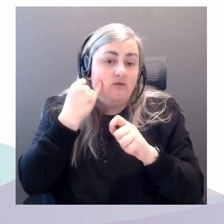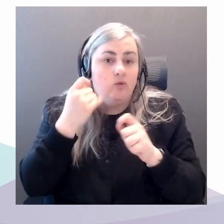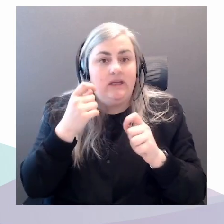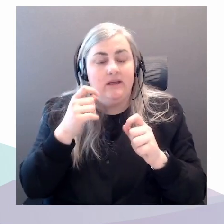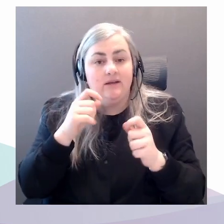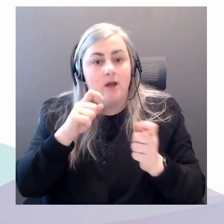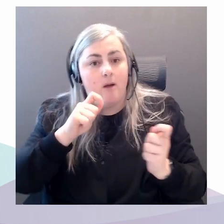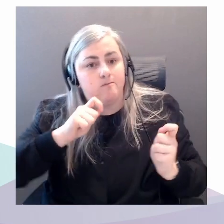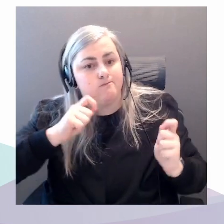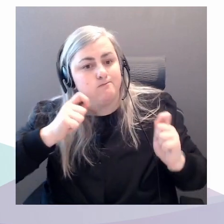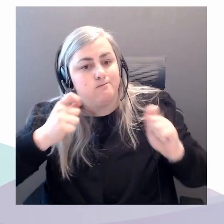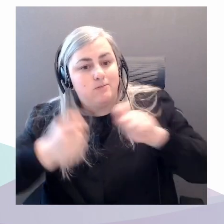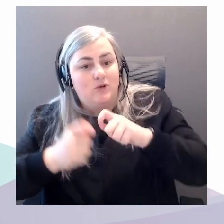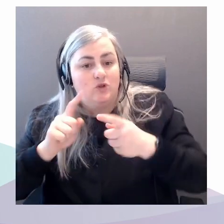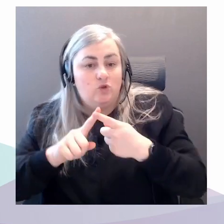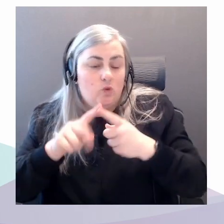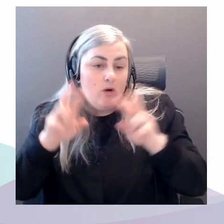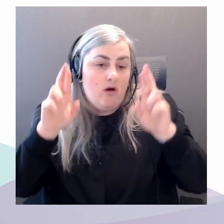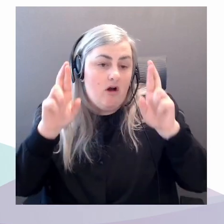-heterosubjects?